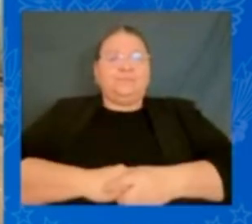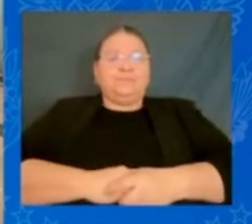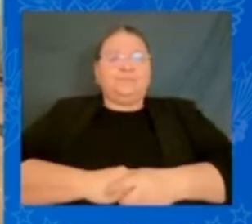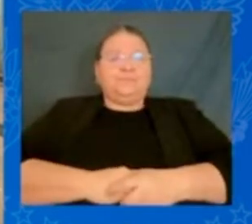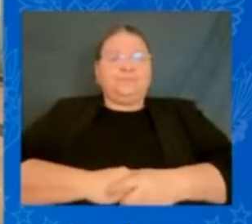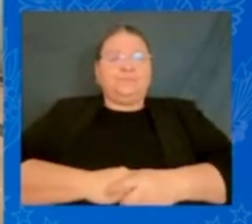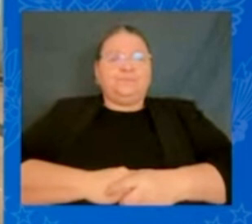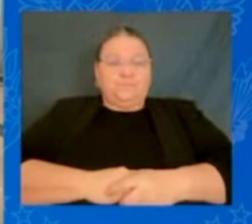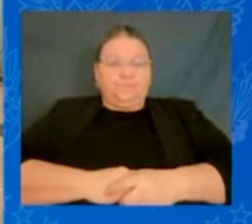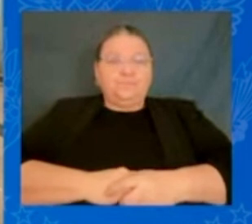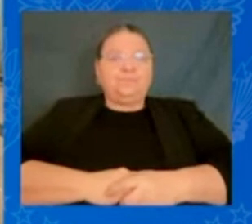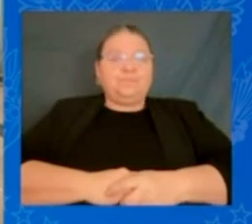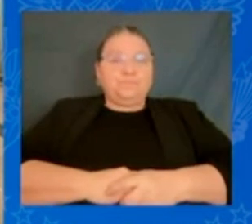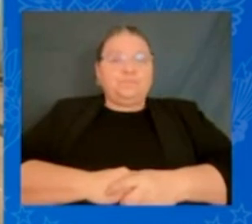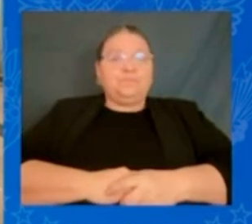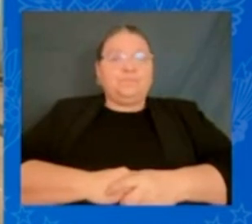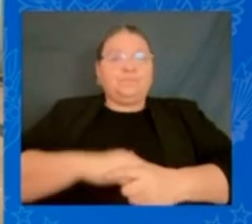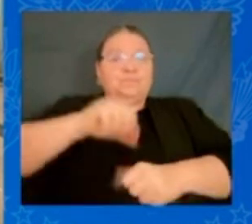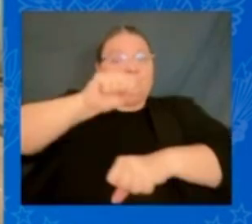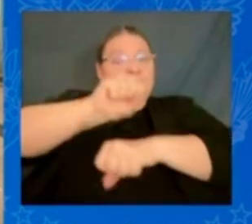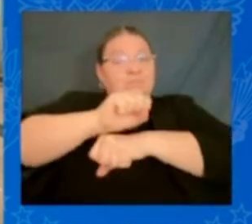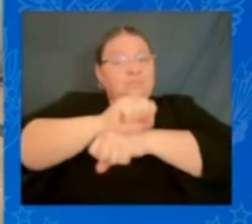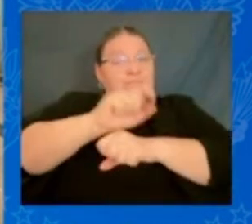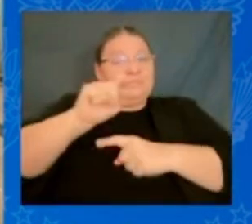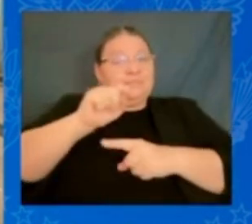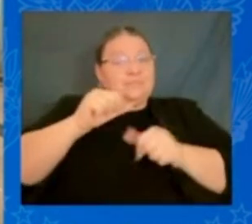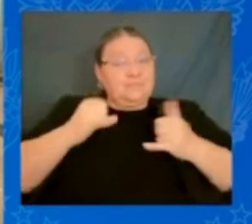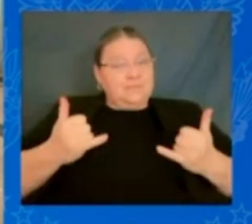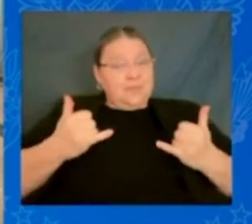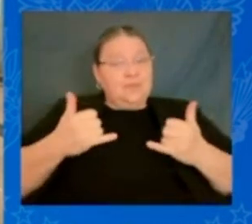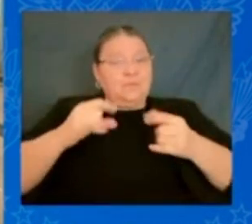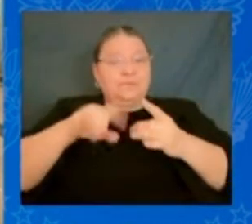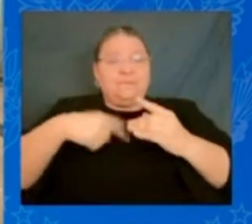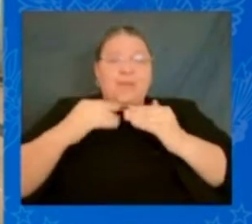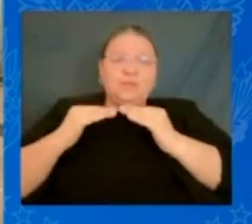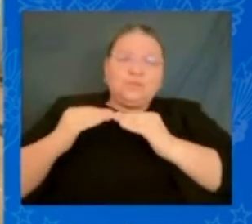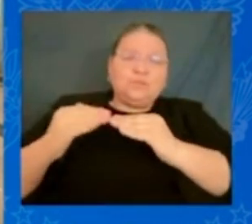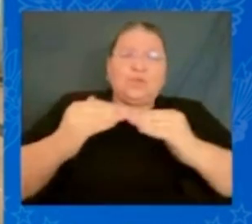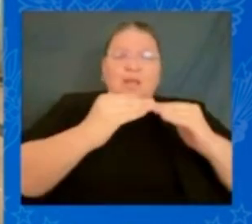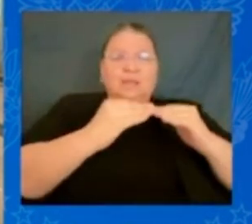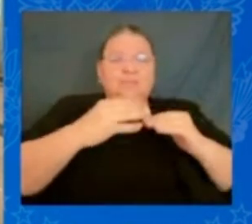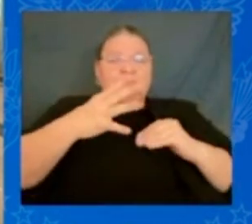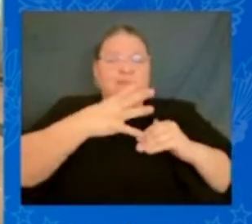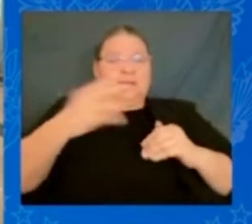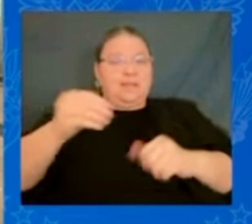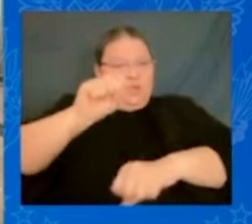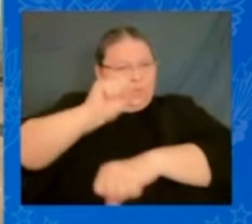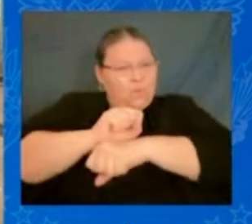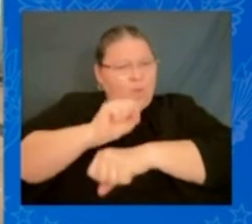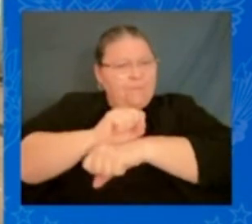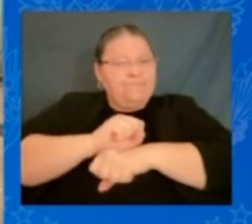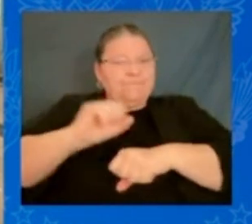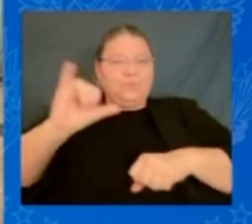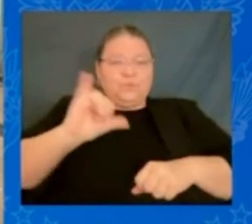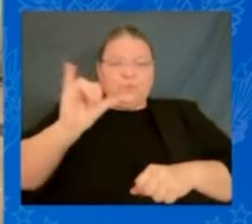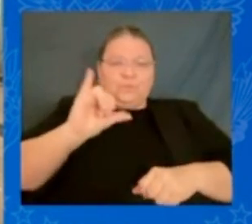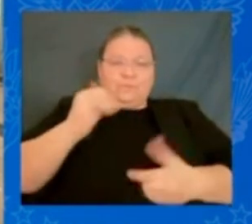The task before us is about justice, but it's also about jobs, financial stability,